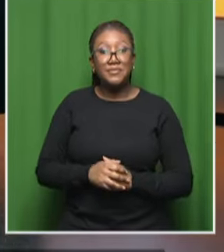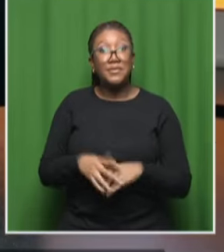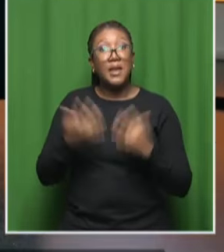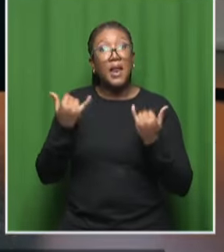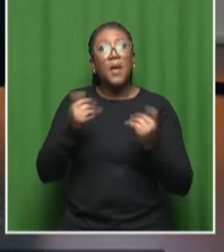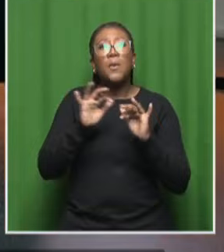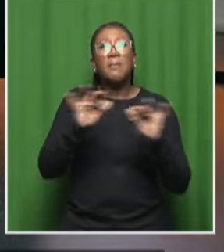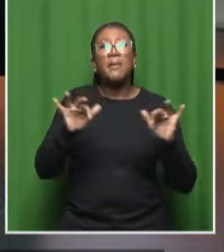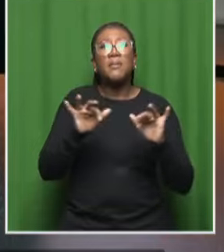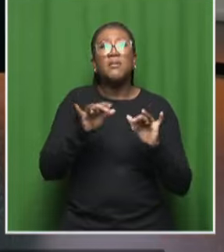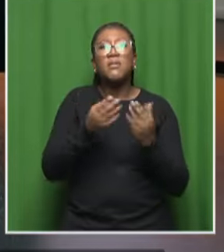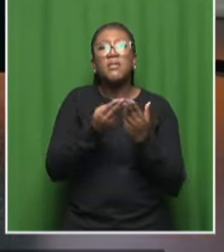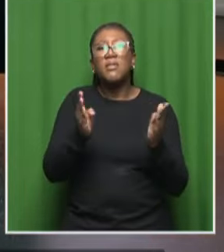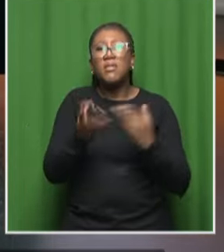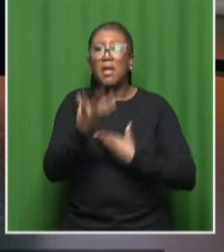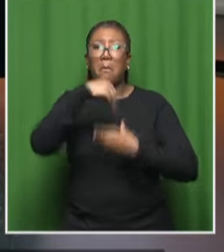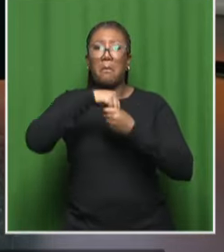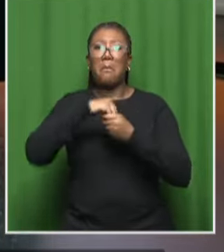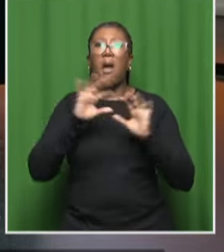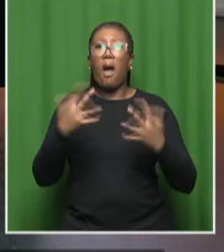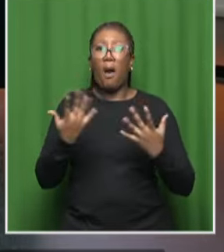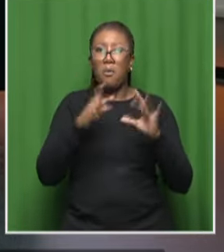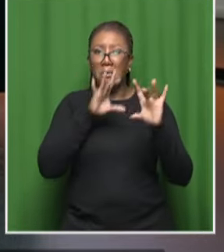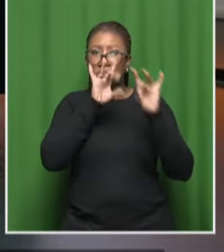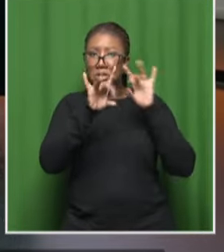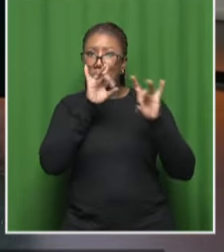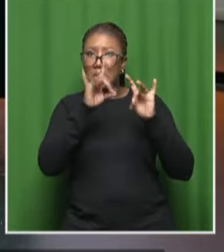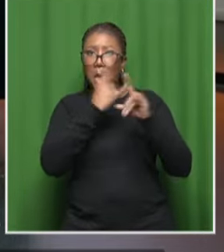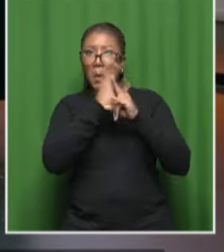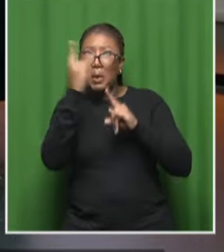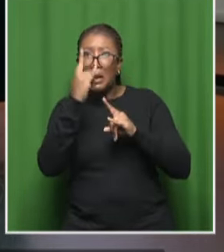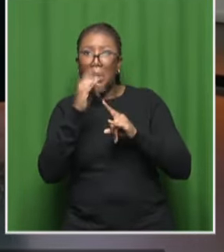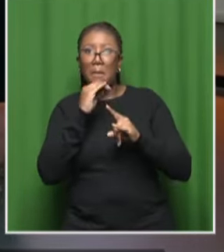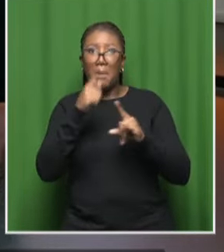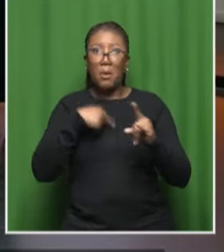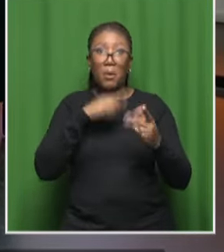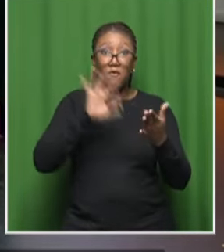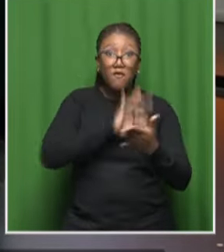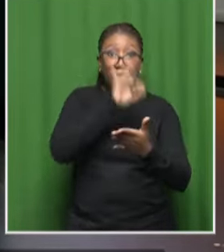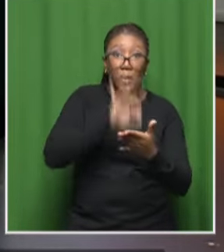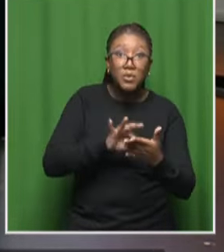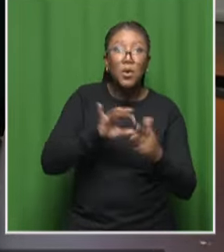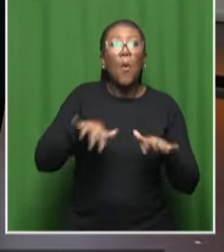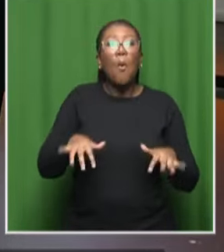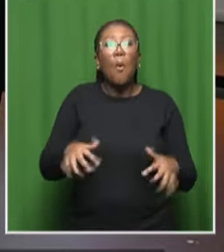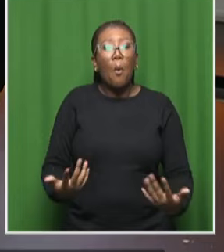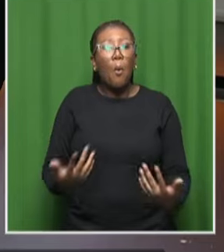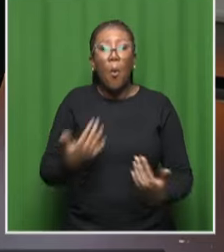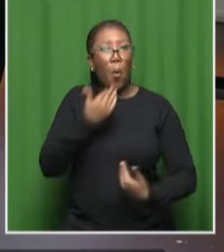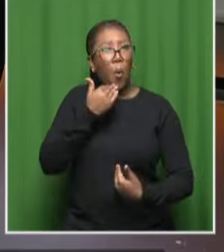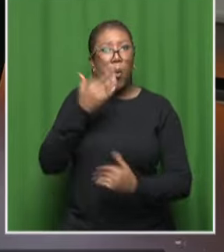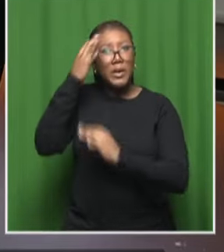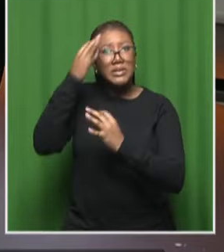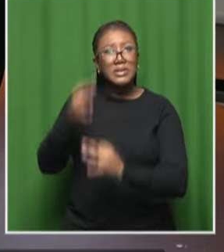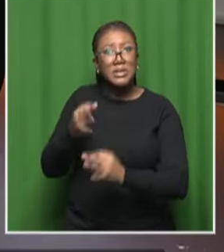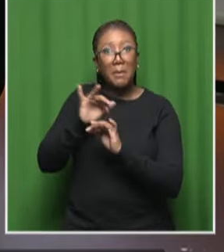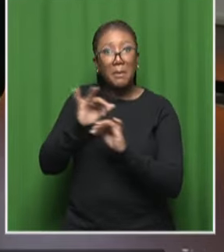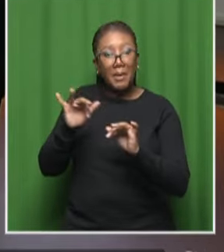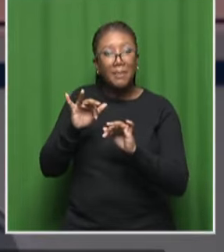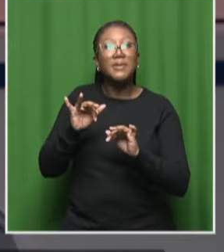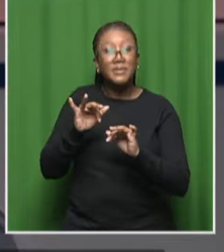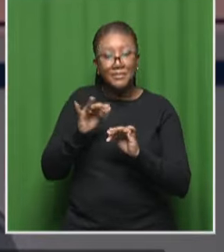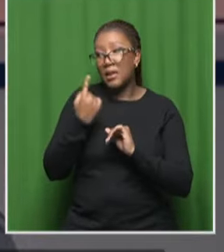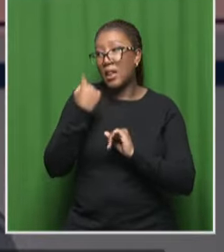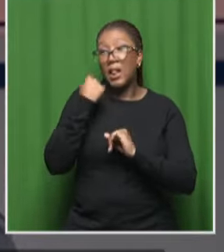get involved in terms of selecting the winners um do we vote or do we just take us through the process right so in february we open